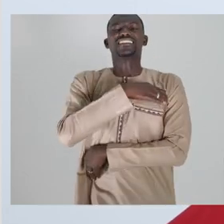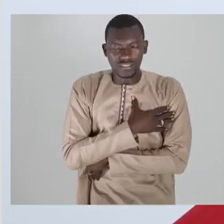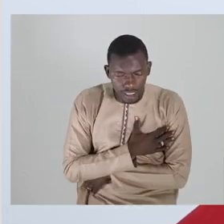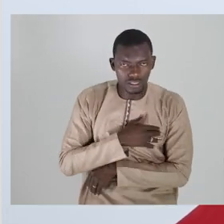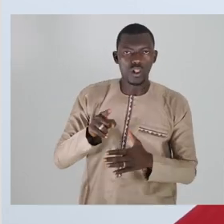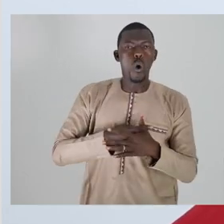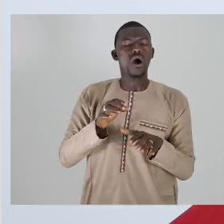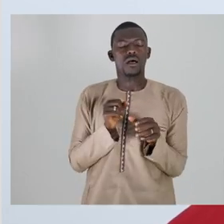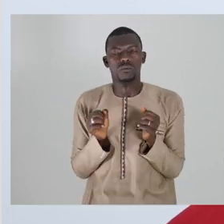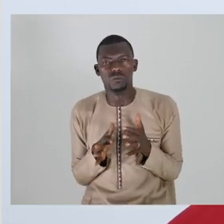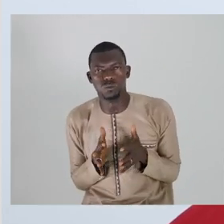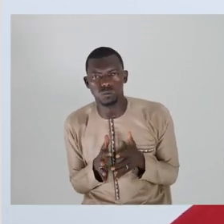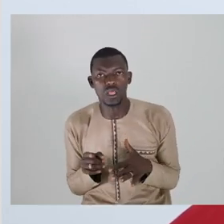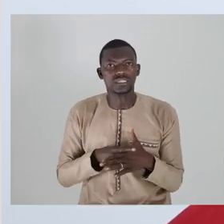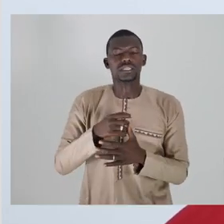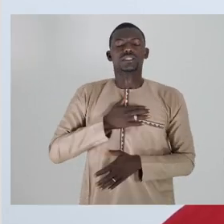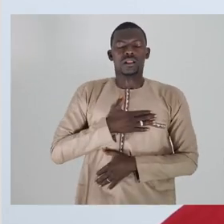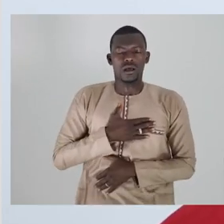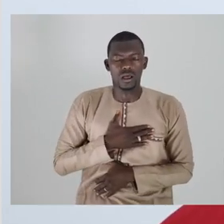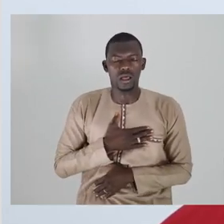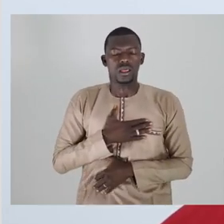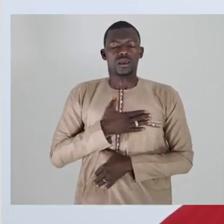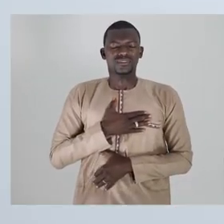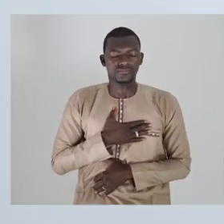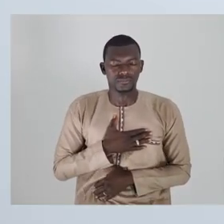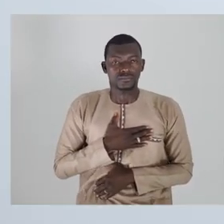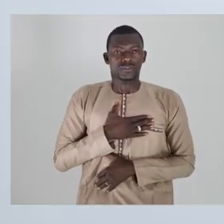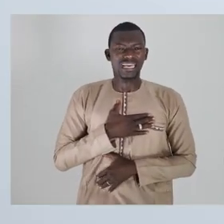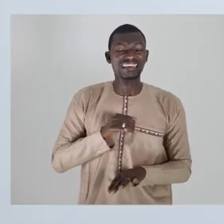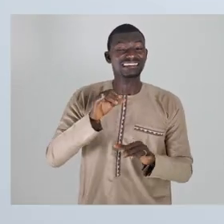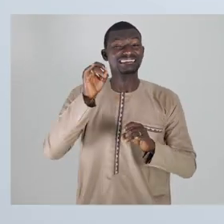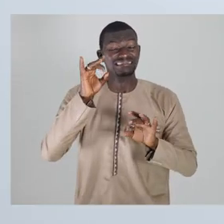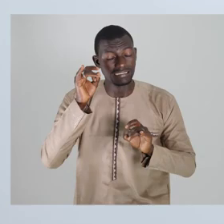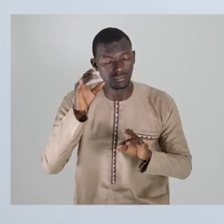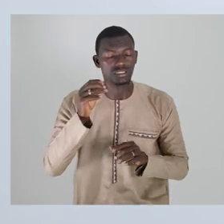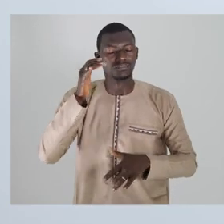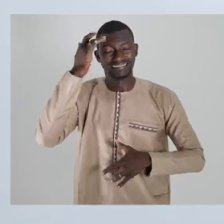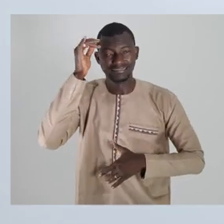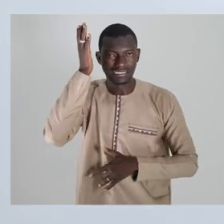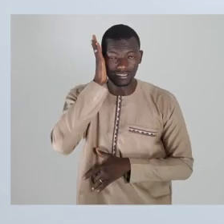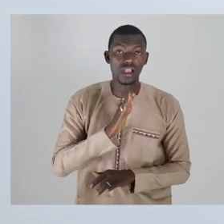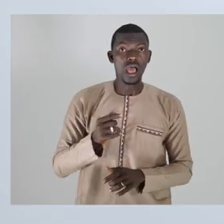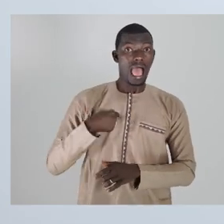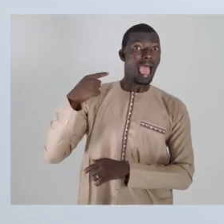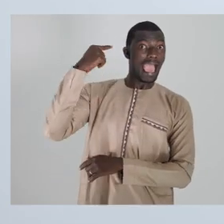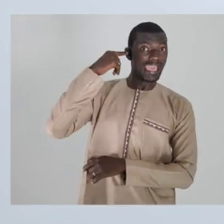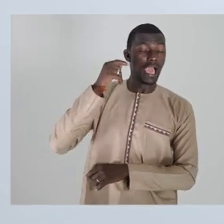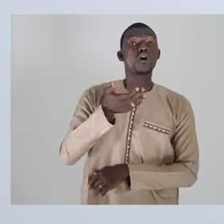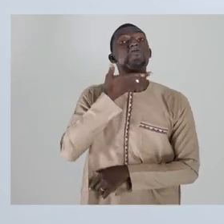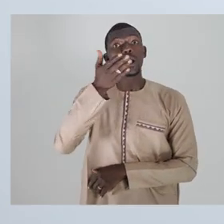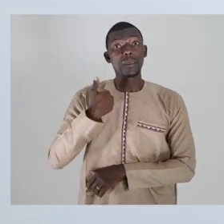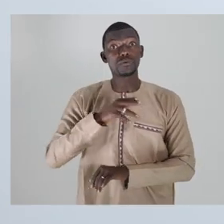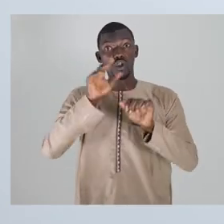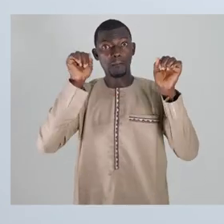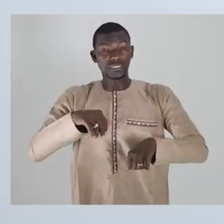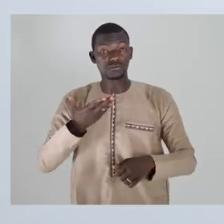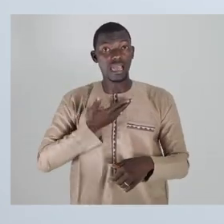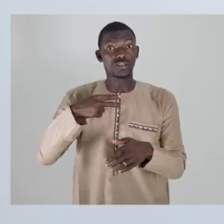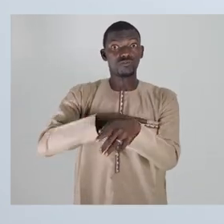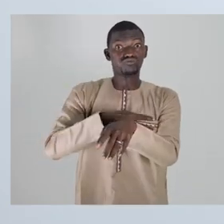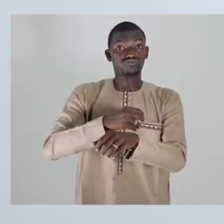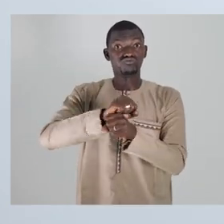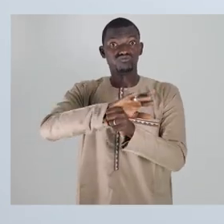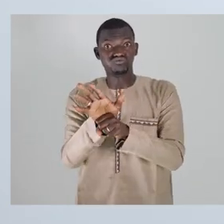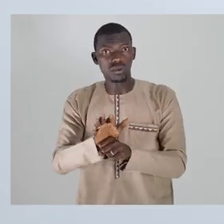sneezing, fever, pneumonia, difficulty in breathing and fatigue. I heard that young people can't catch coronavirus. I'm only